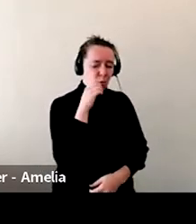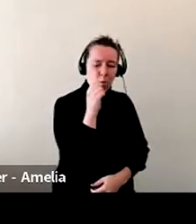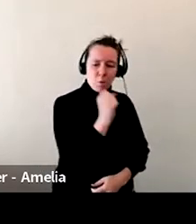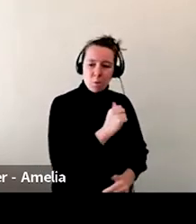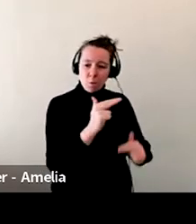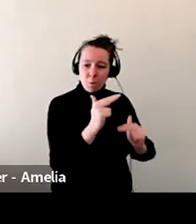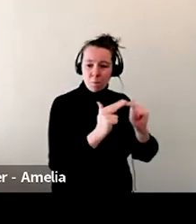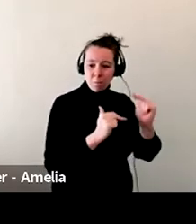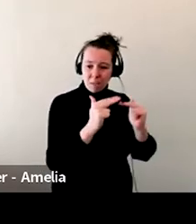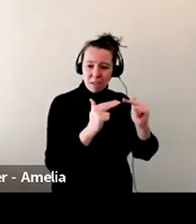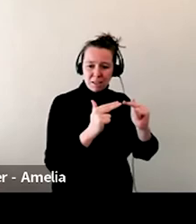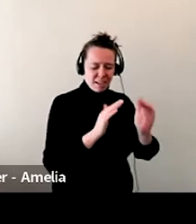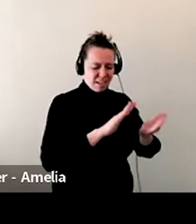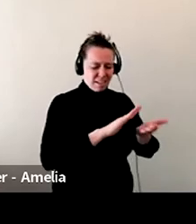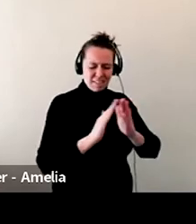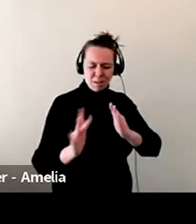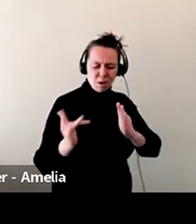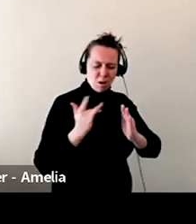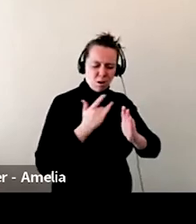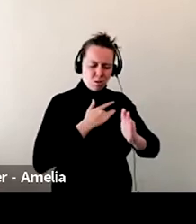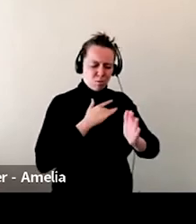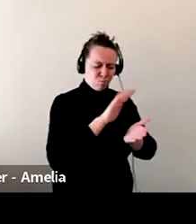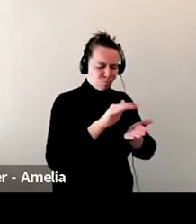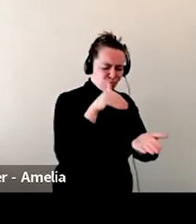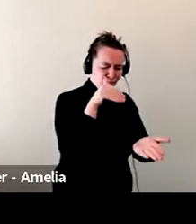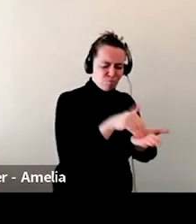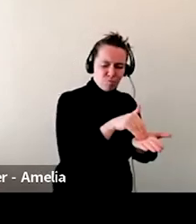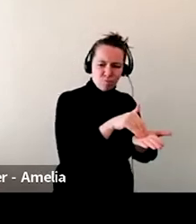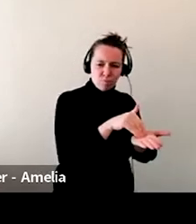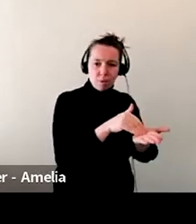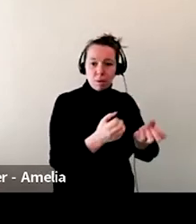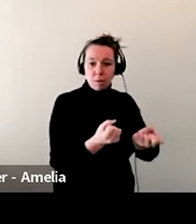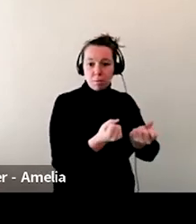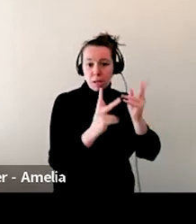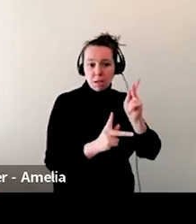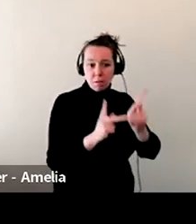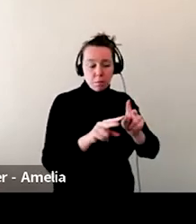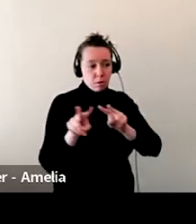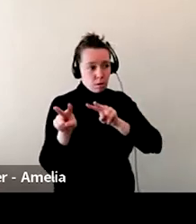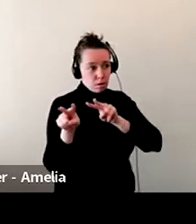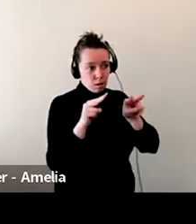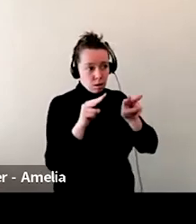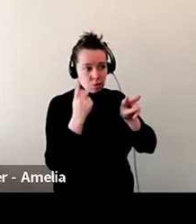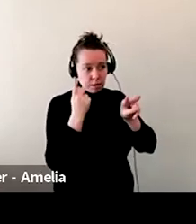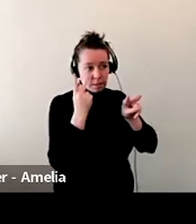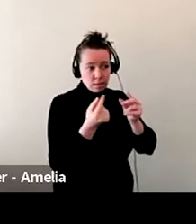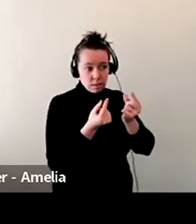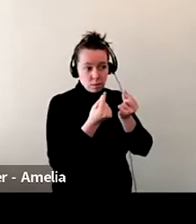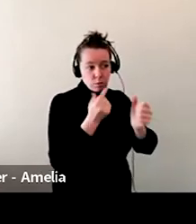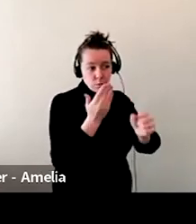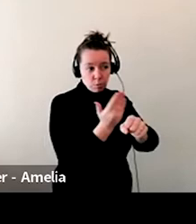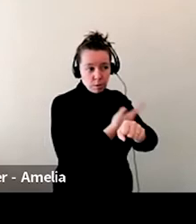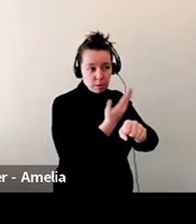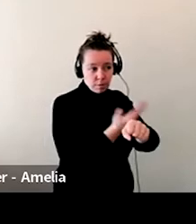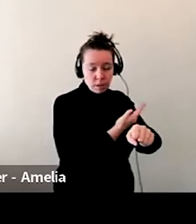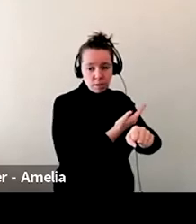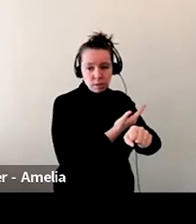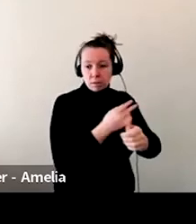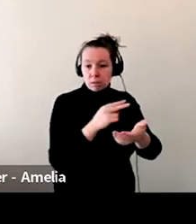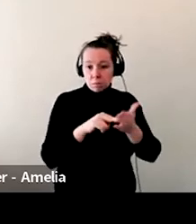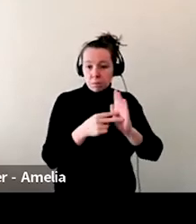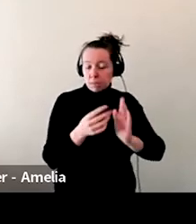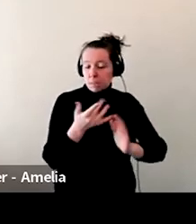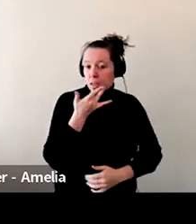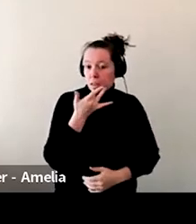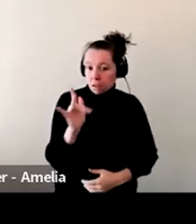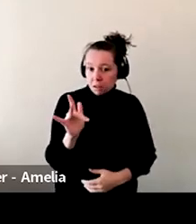downtown of our small town. We had a lot of buzz before we even opened. So we were lucky that way because people had